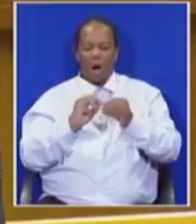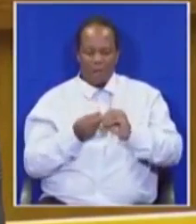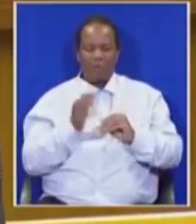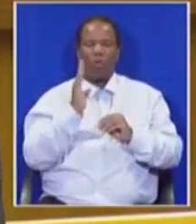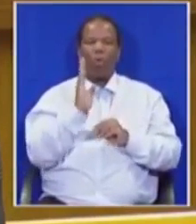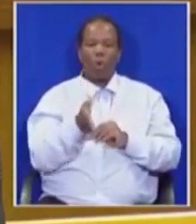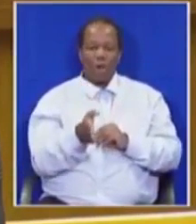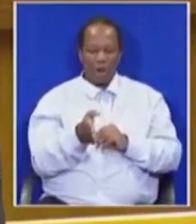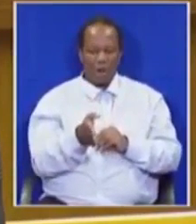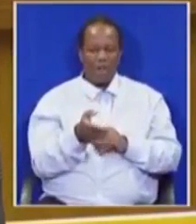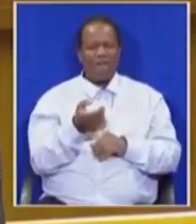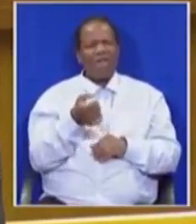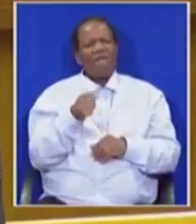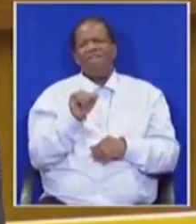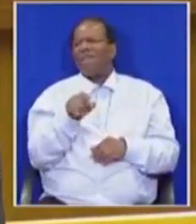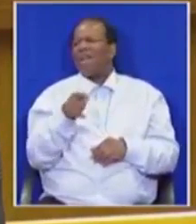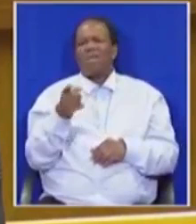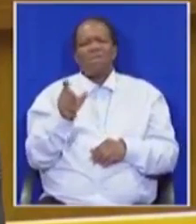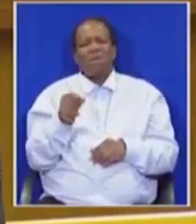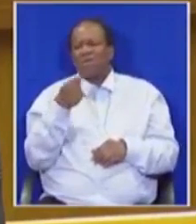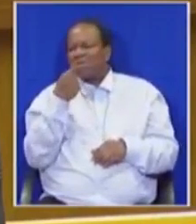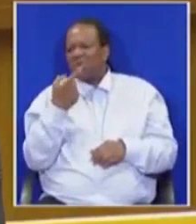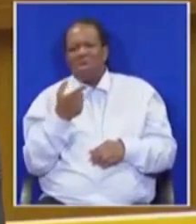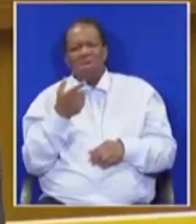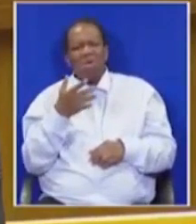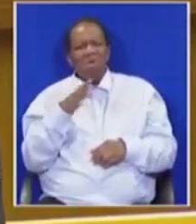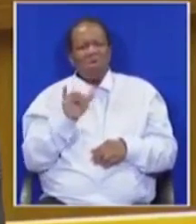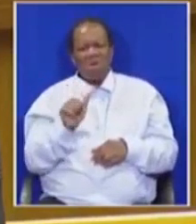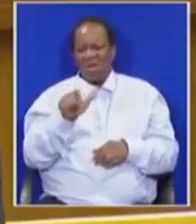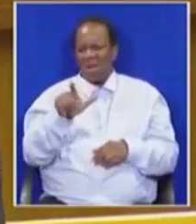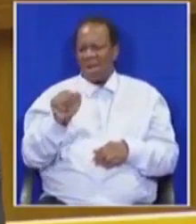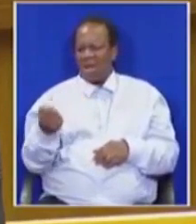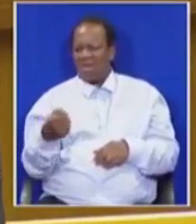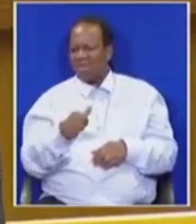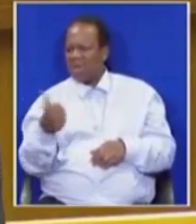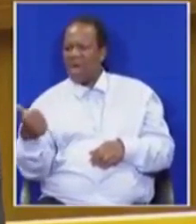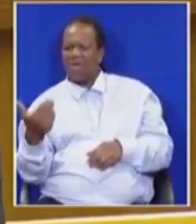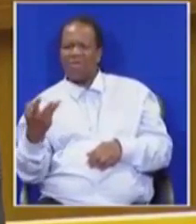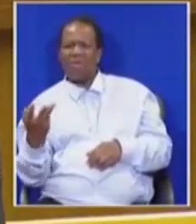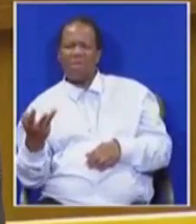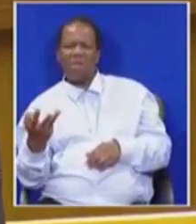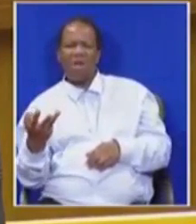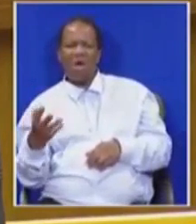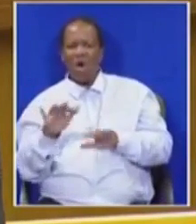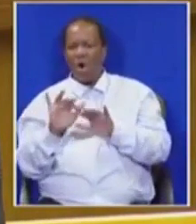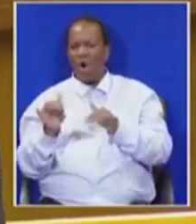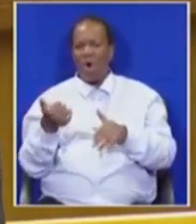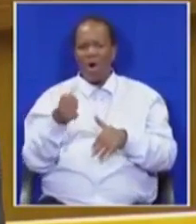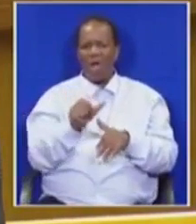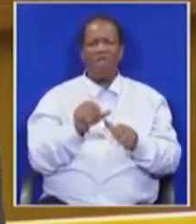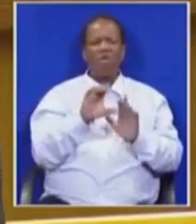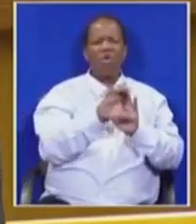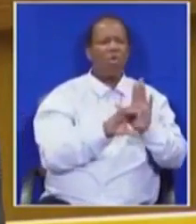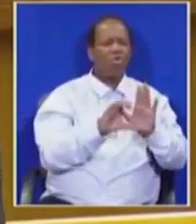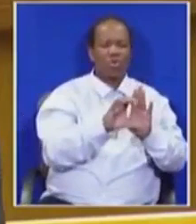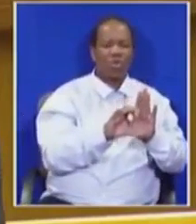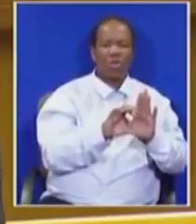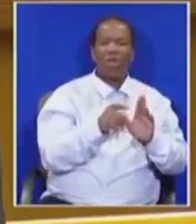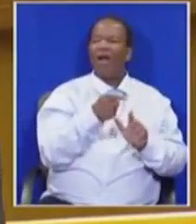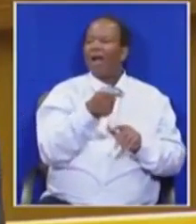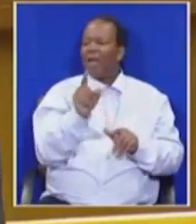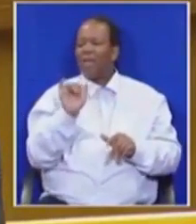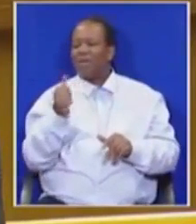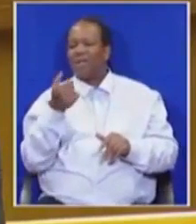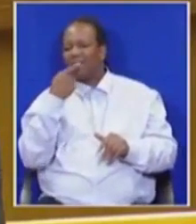we can expropriate land without compensation, without amending the Constitution, that person is misleading us.